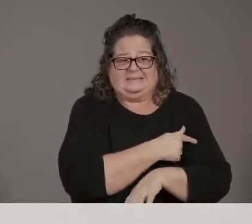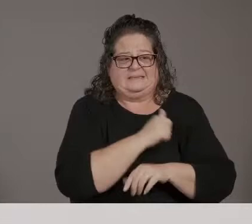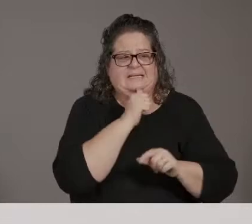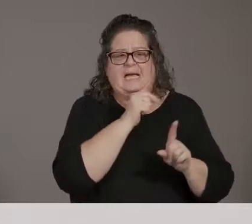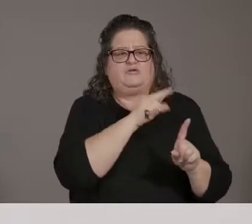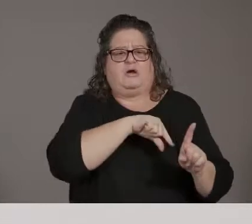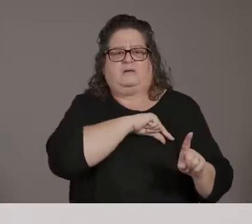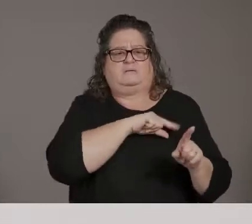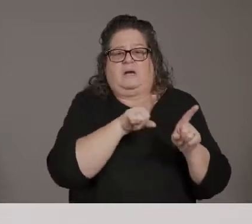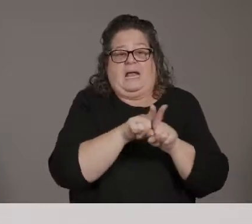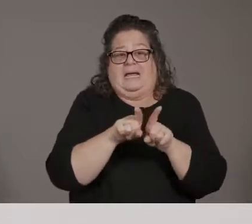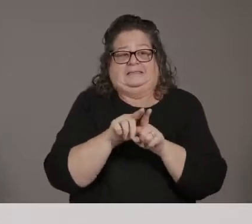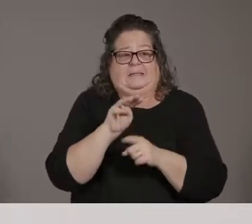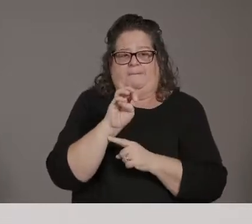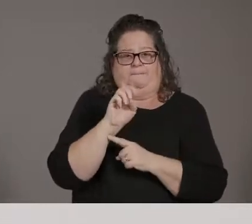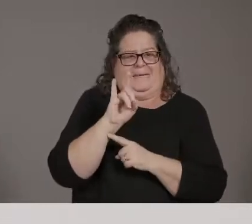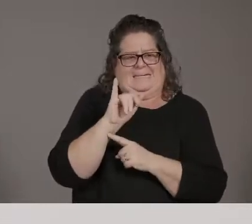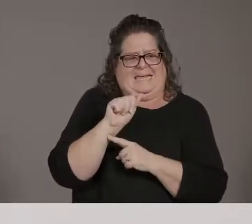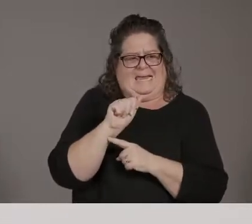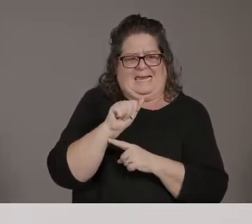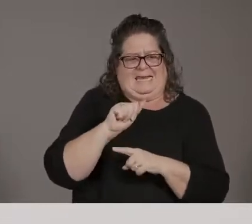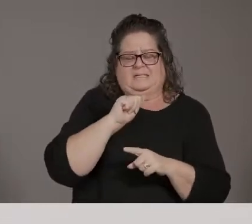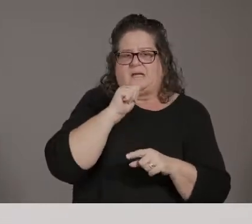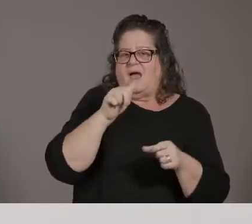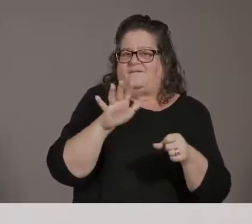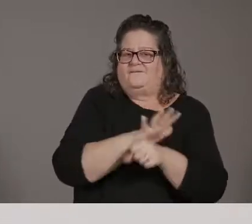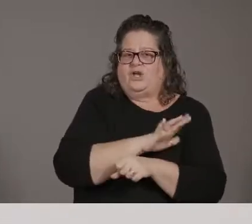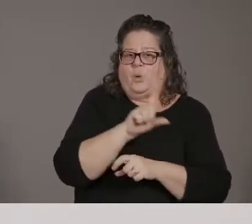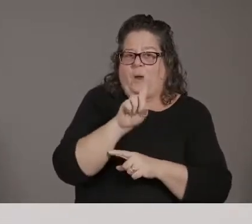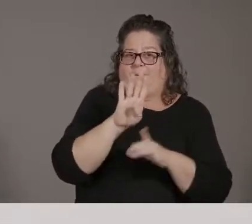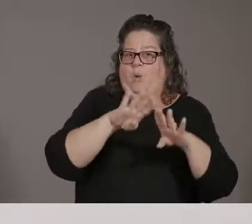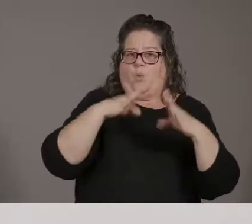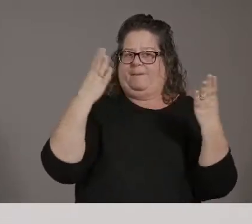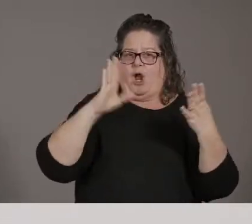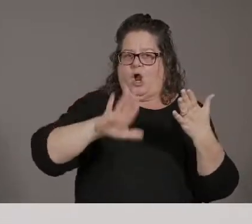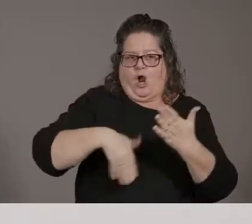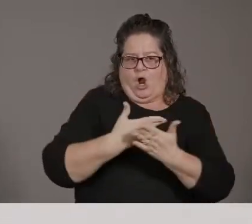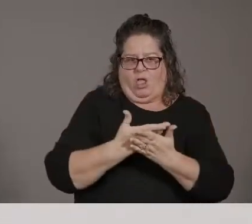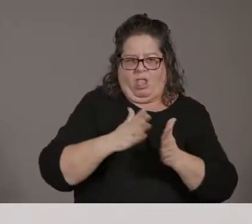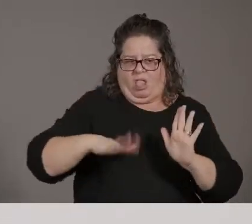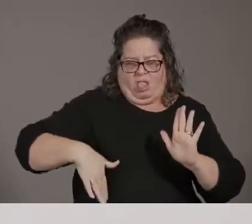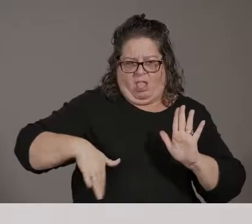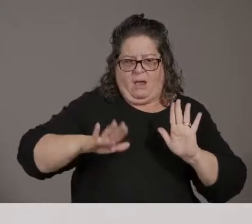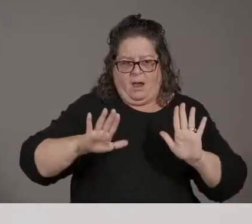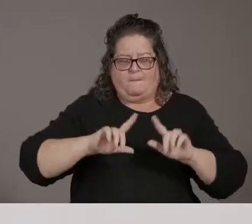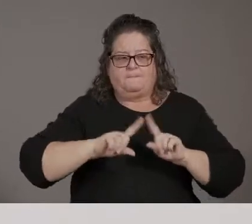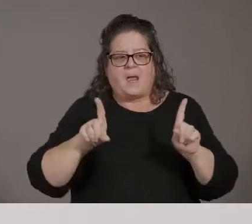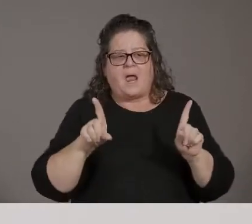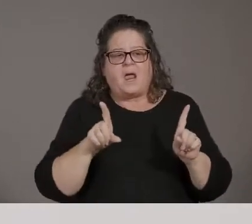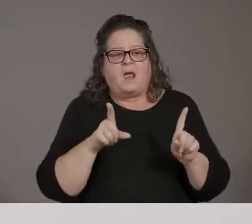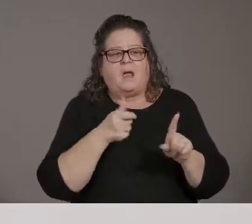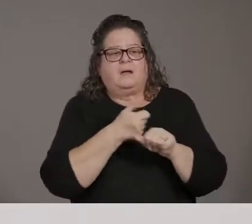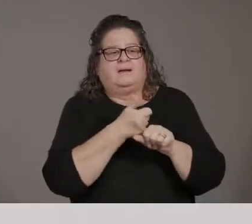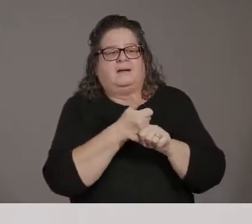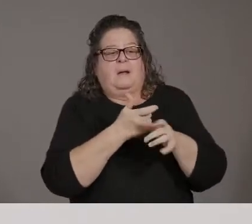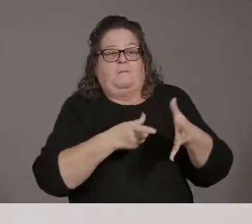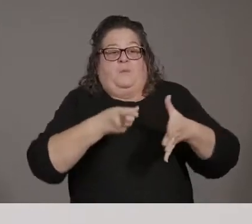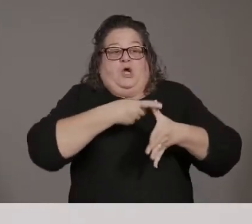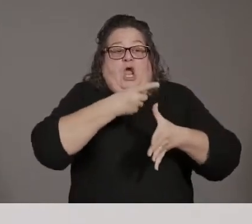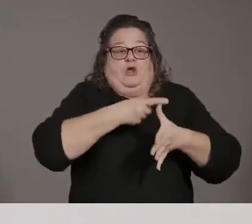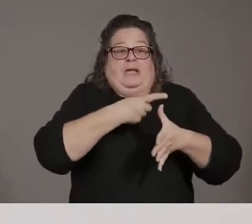full one B category. But if you, uh, if you were prioritized based on any of the other criteria,